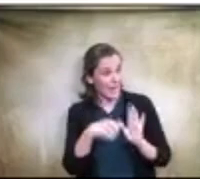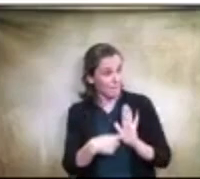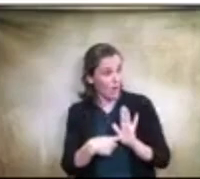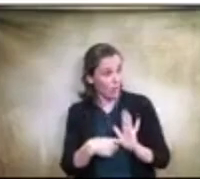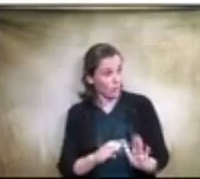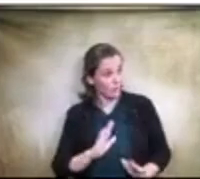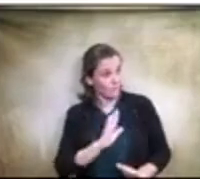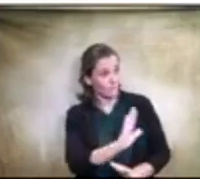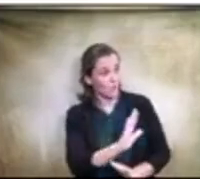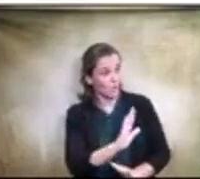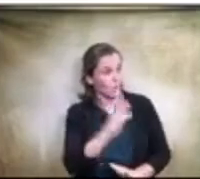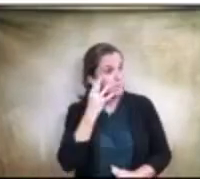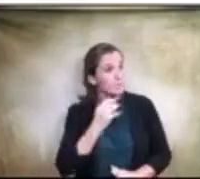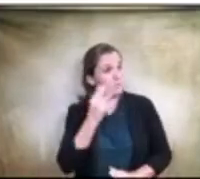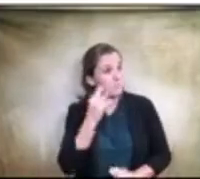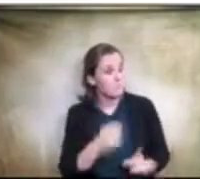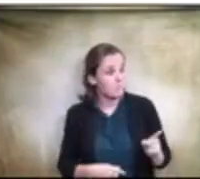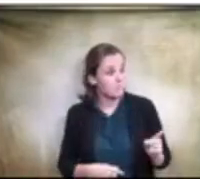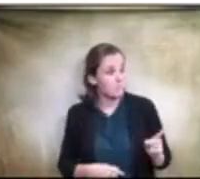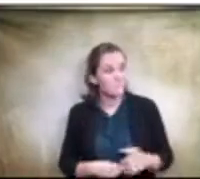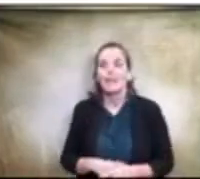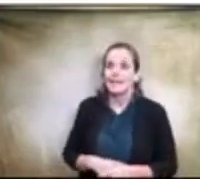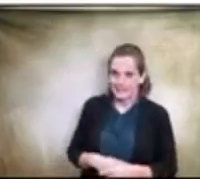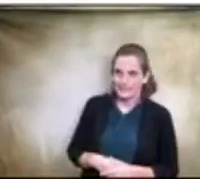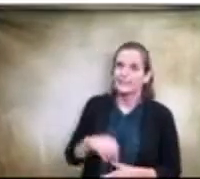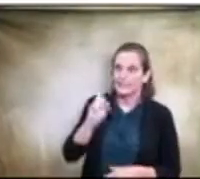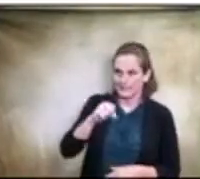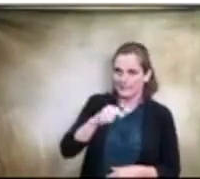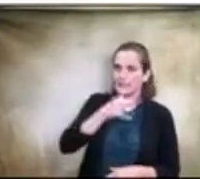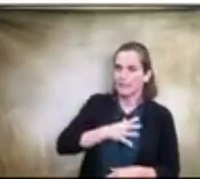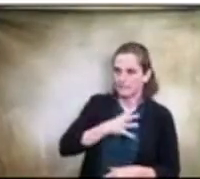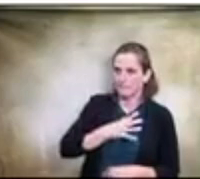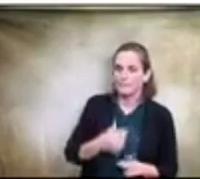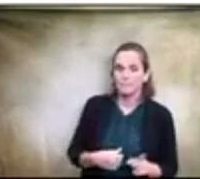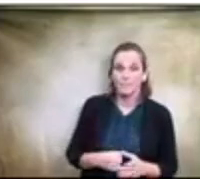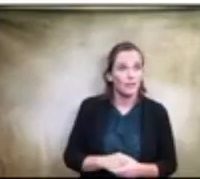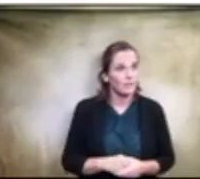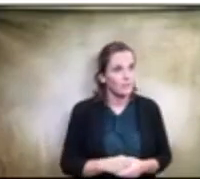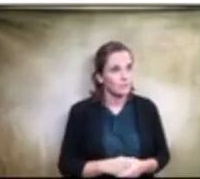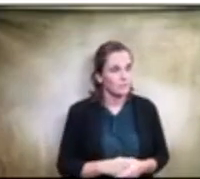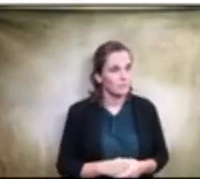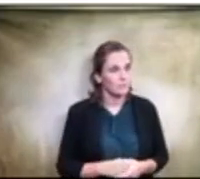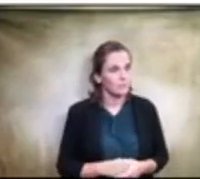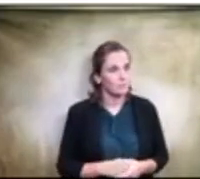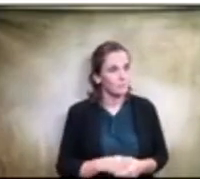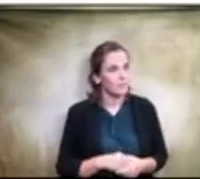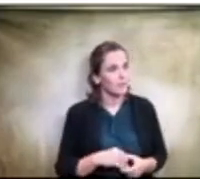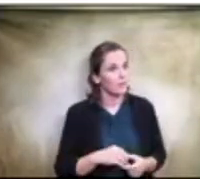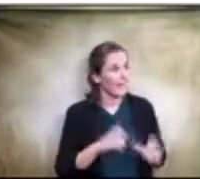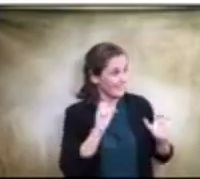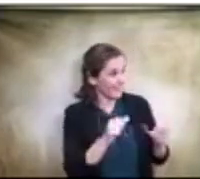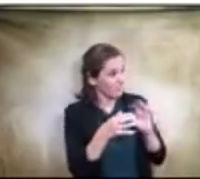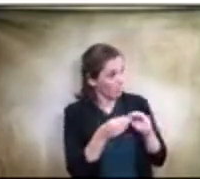uh, history? Yes, ma'am. Can you tell us a little bit about that? I'm sorry? Can you tell us more